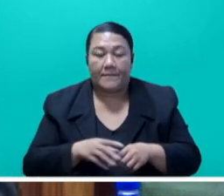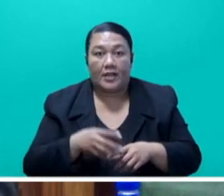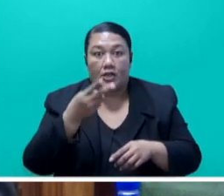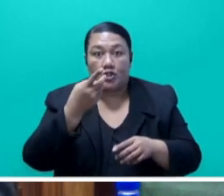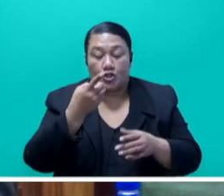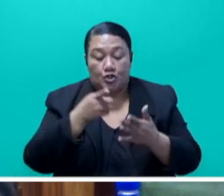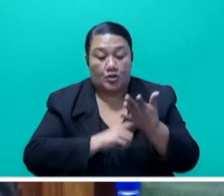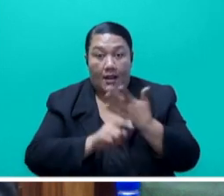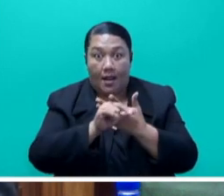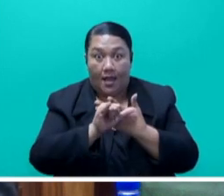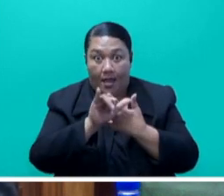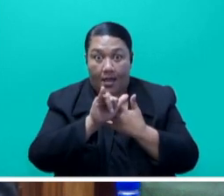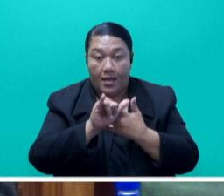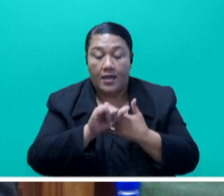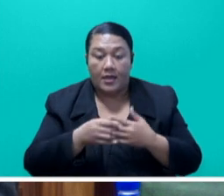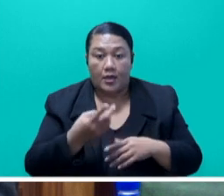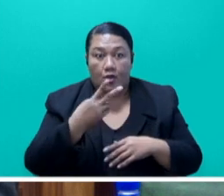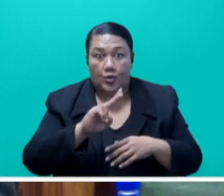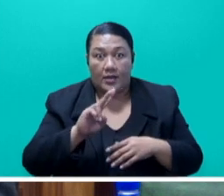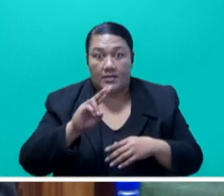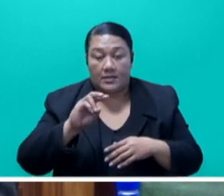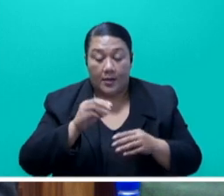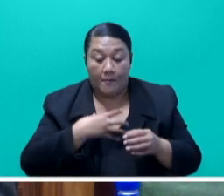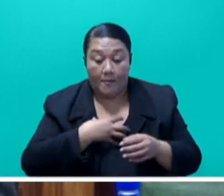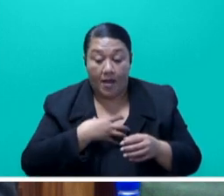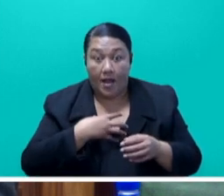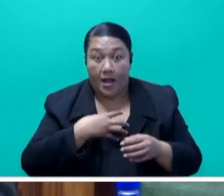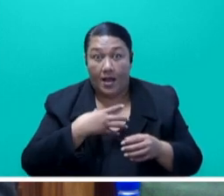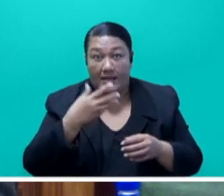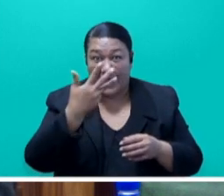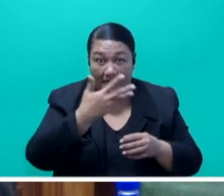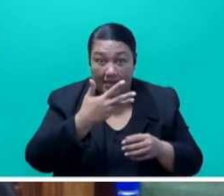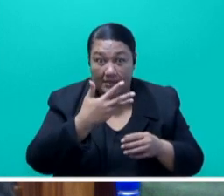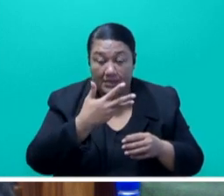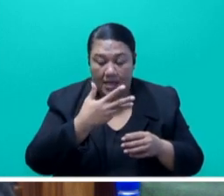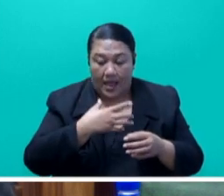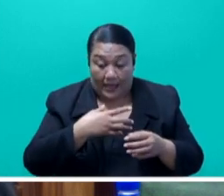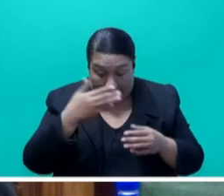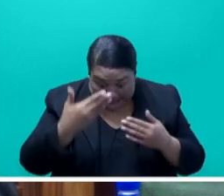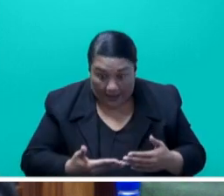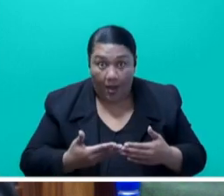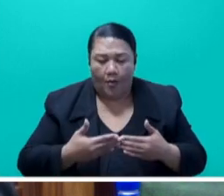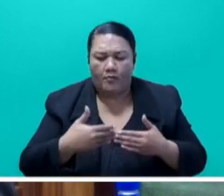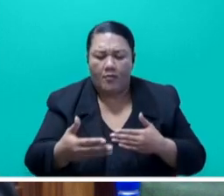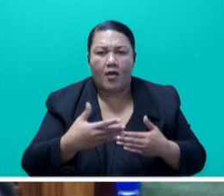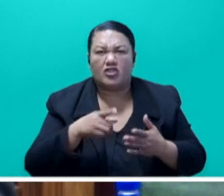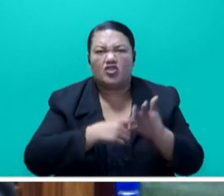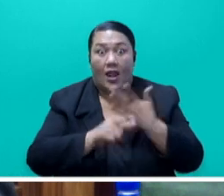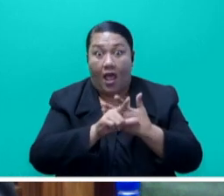more than July 2019. Mr. Speaker, as I'd actually previously mentioned in Parliament,